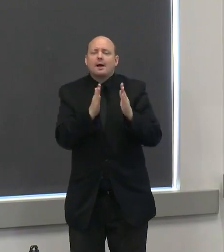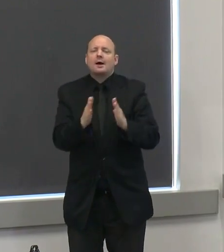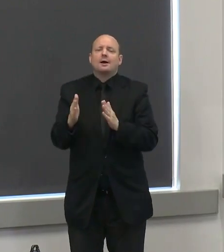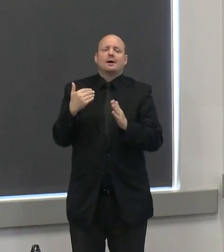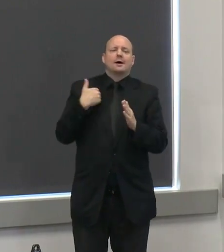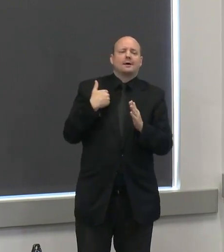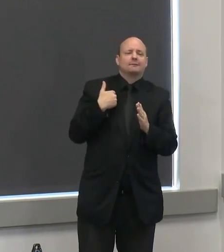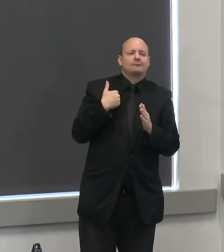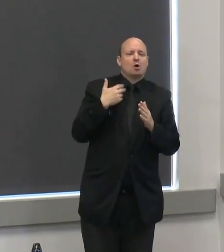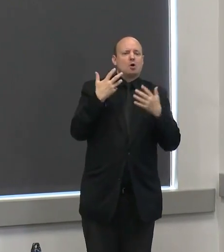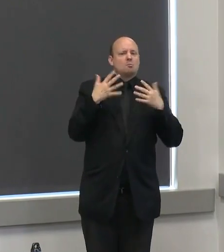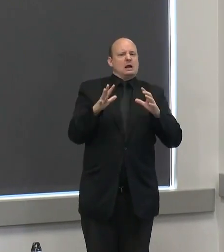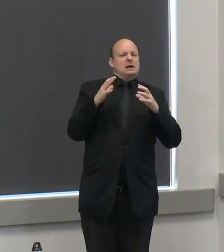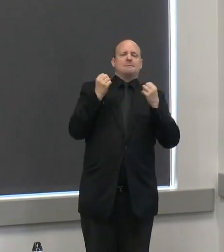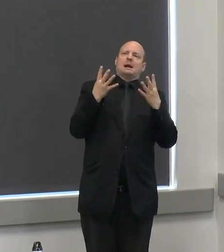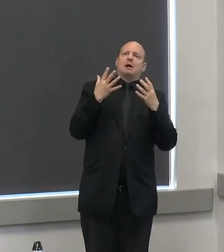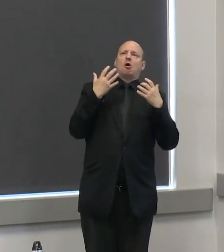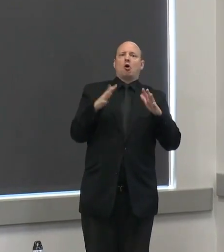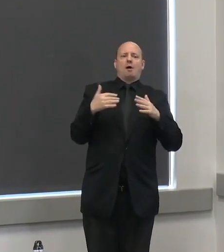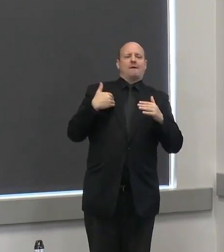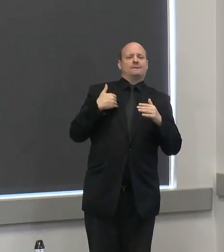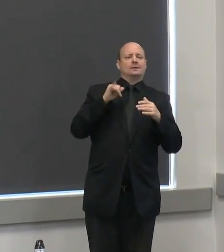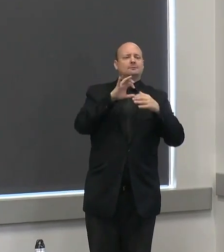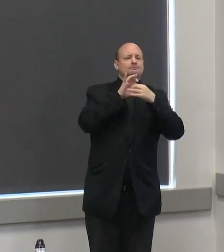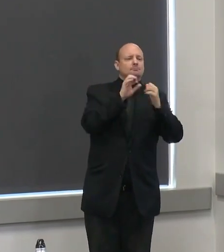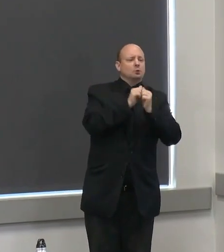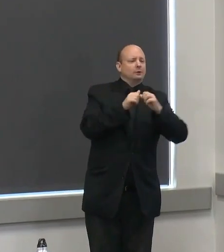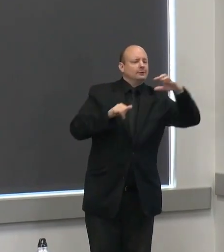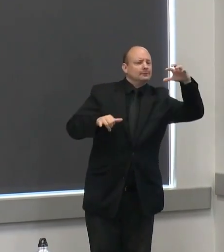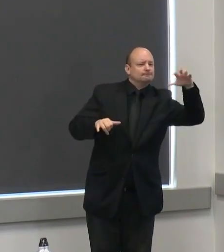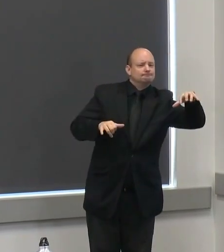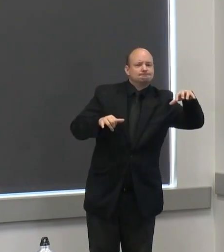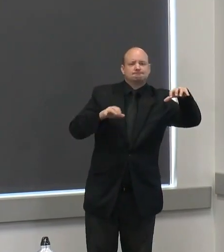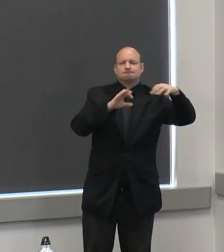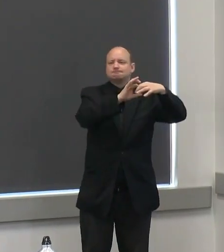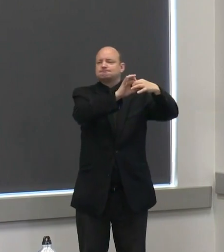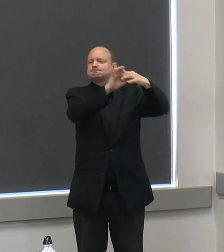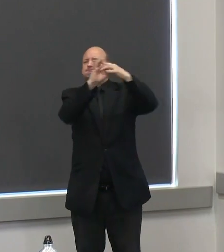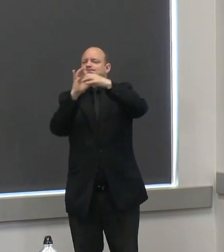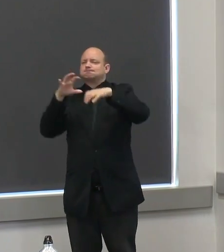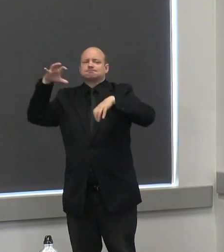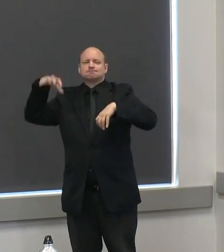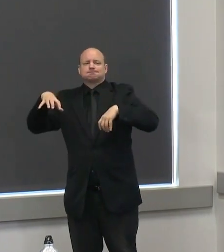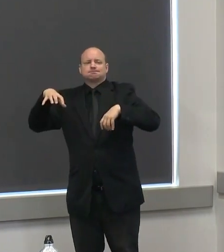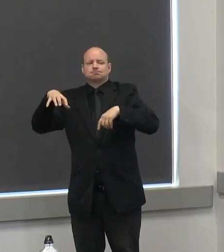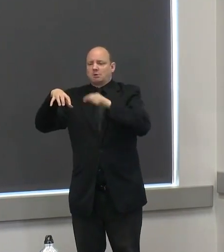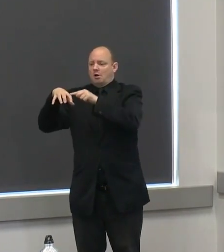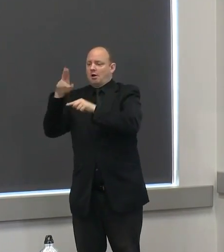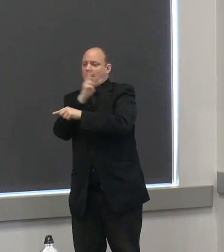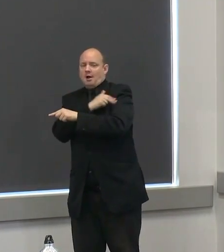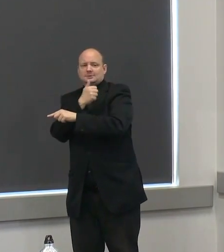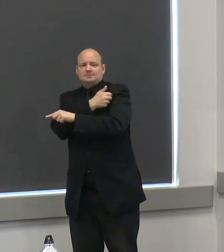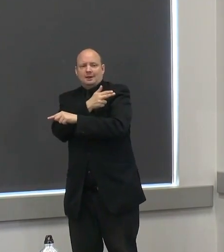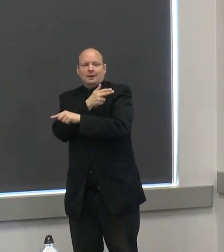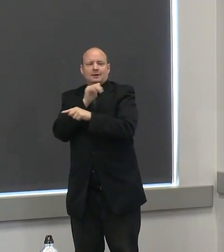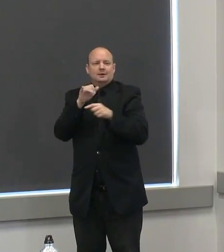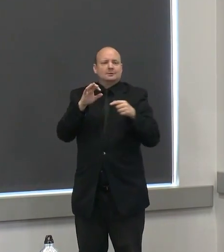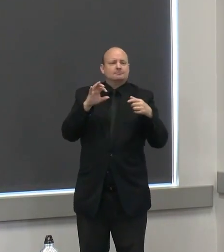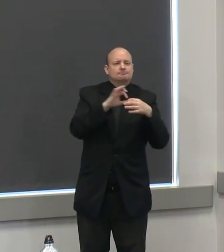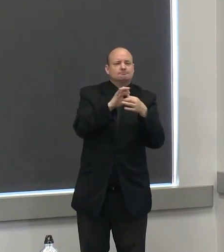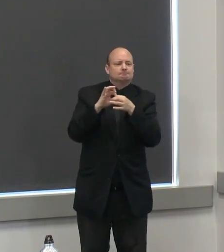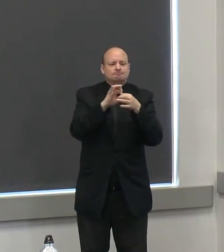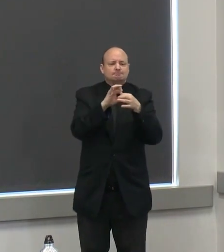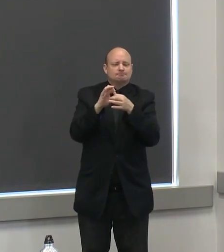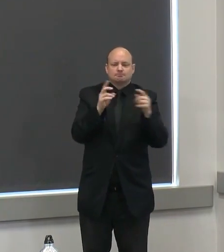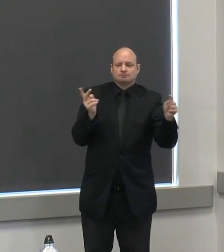existing relationships with our larger health care systems that do testing in house and we would hope to build on those relationships to get the tests to